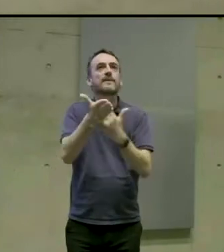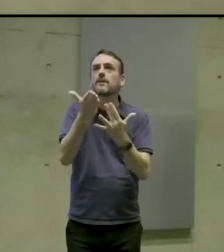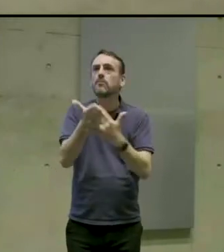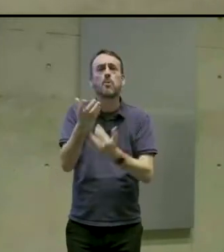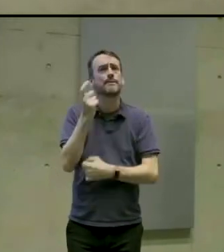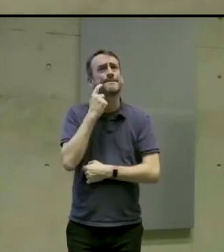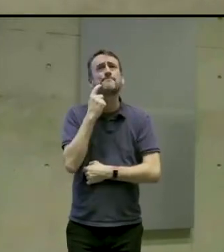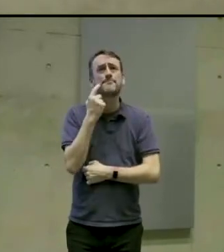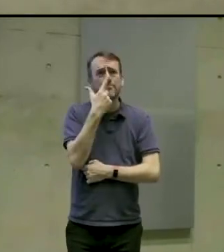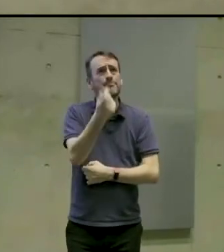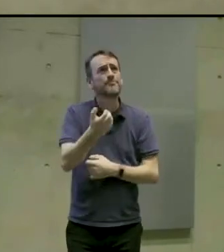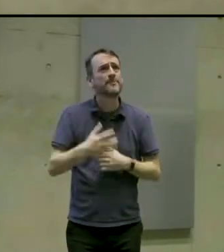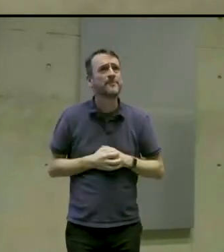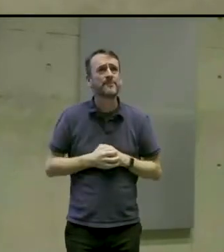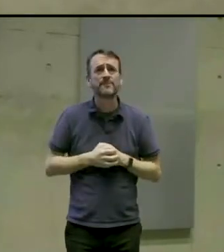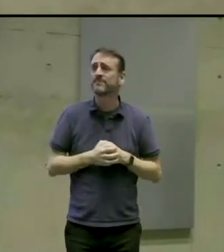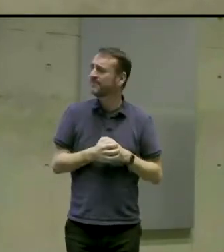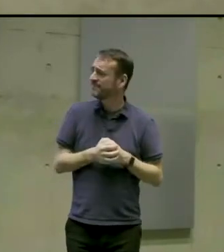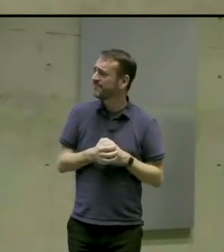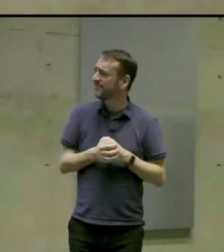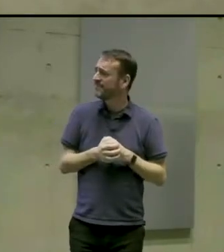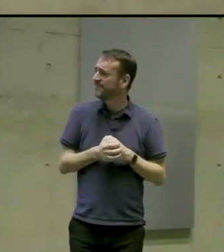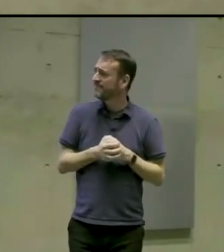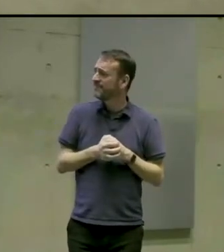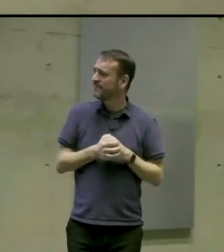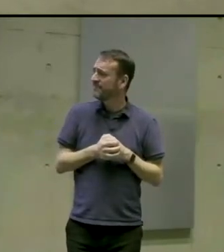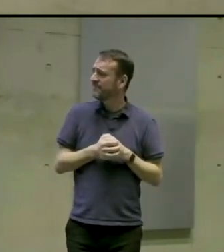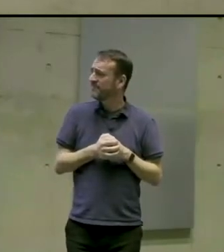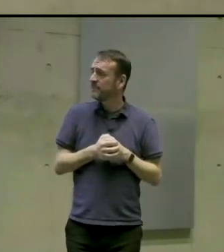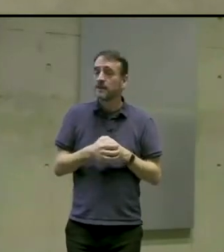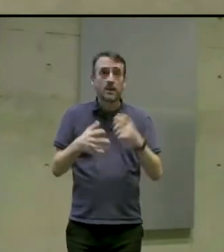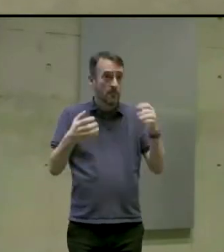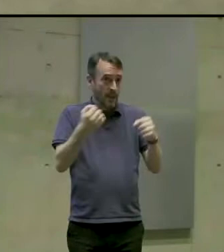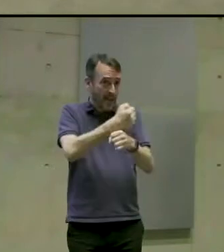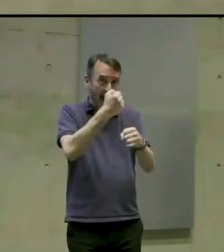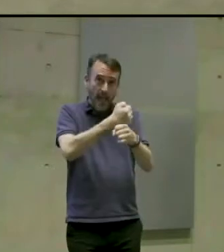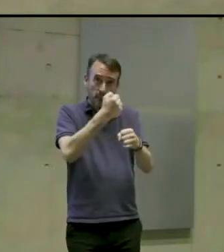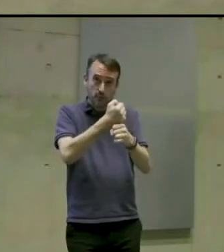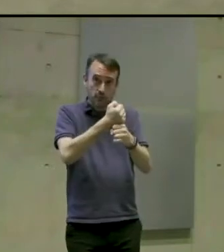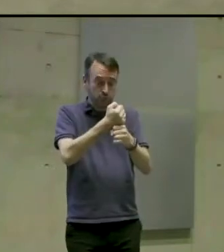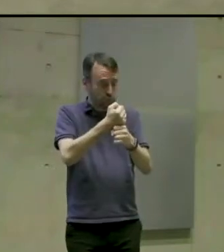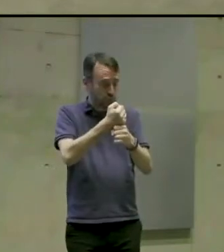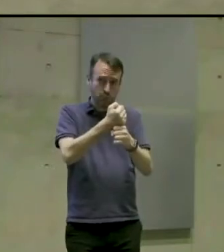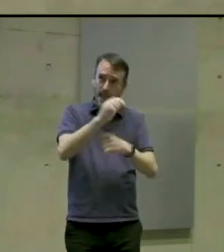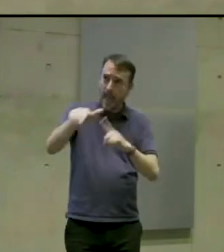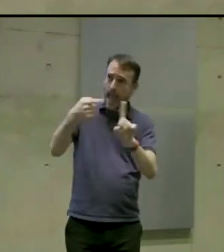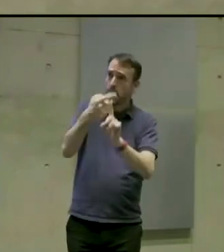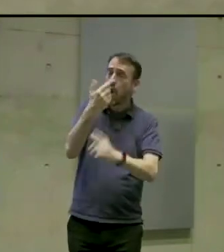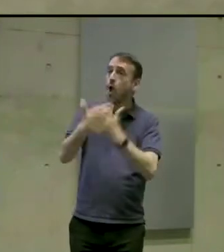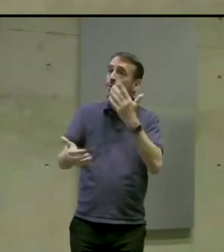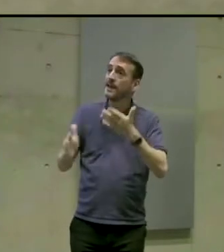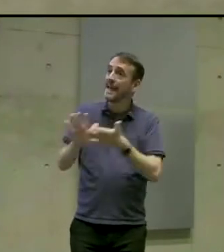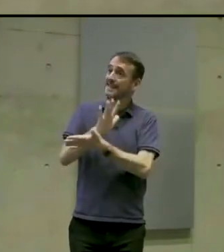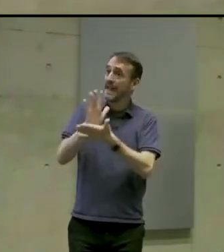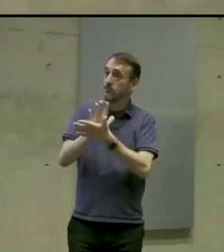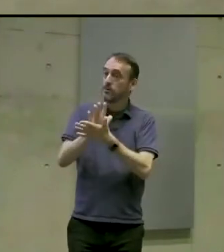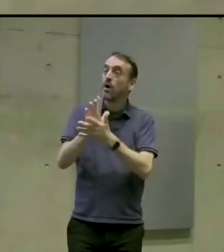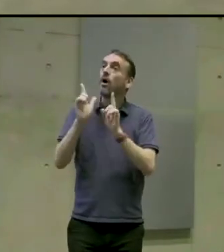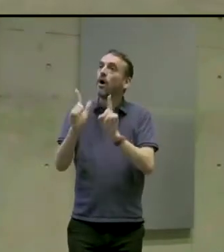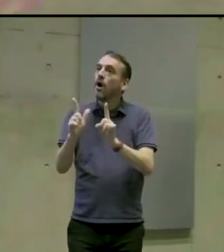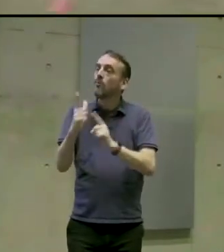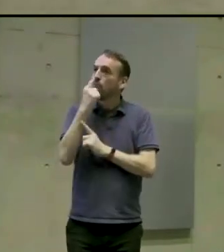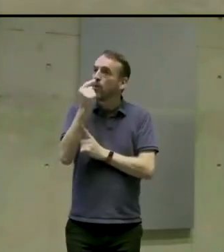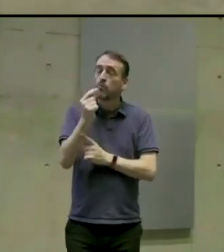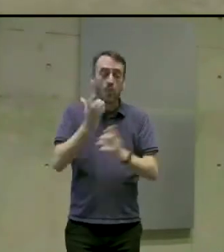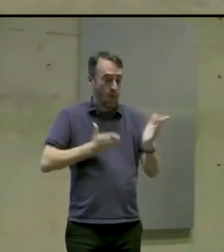And games are not just a form of entertainment, they can be used as a way to socialise and share